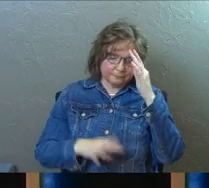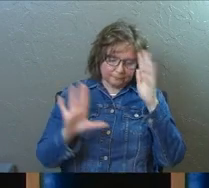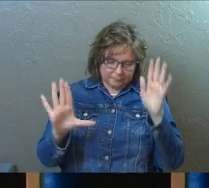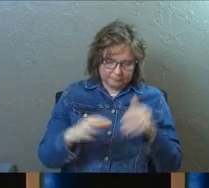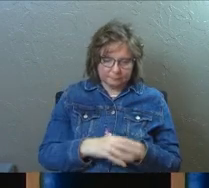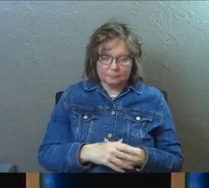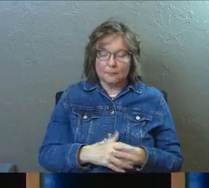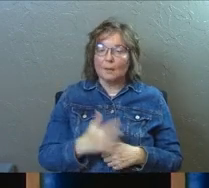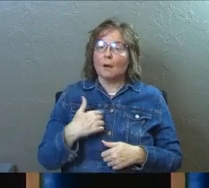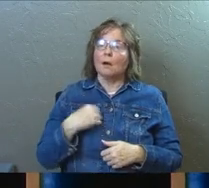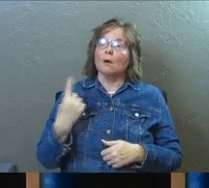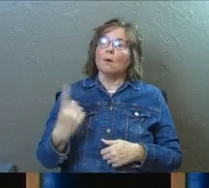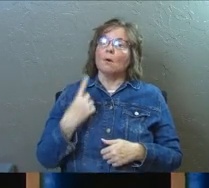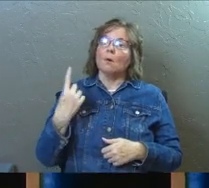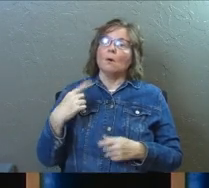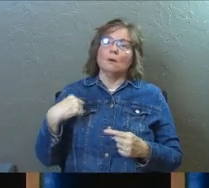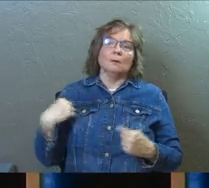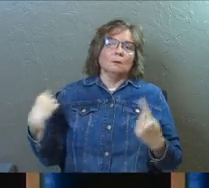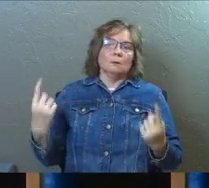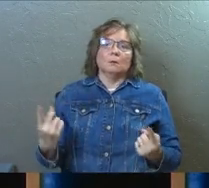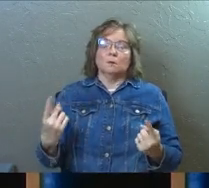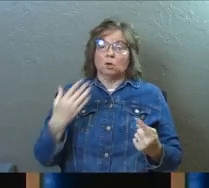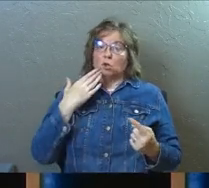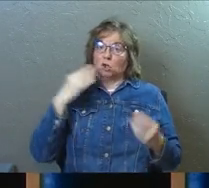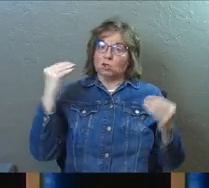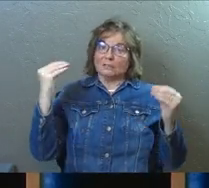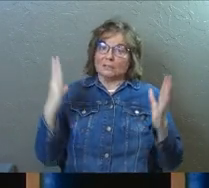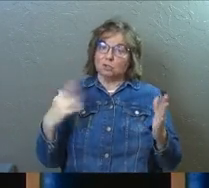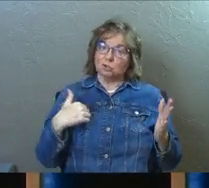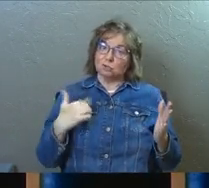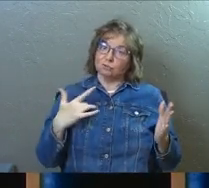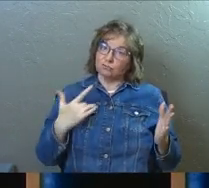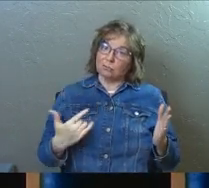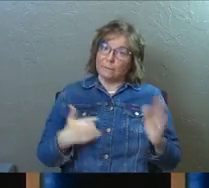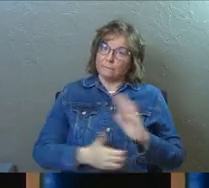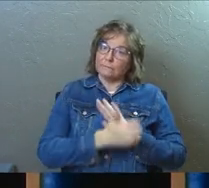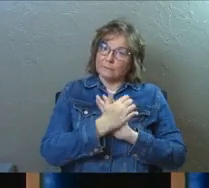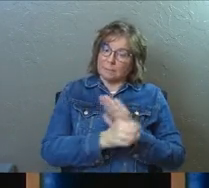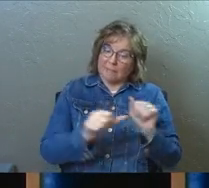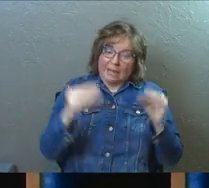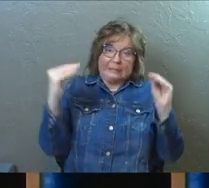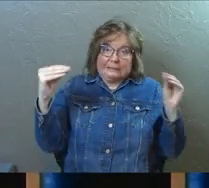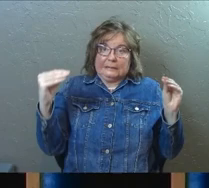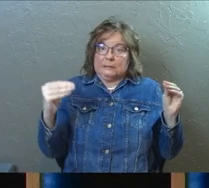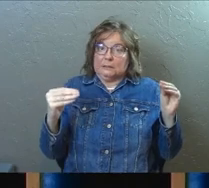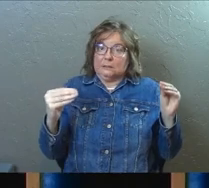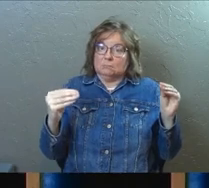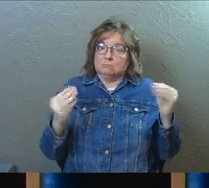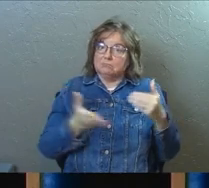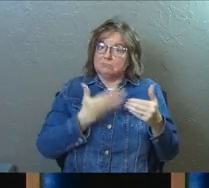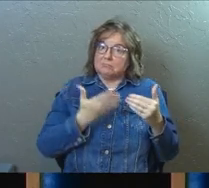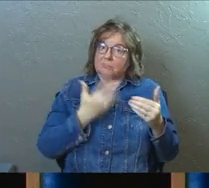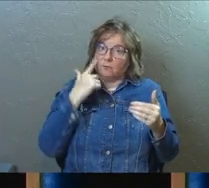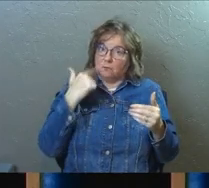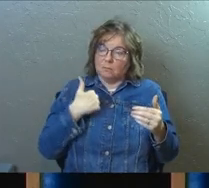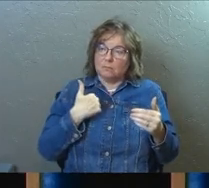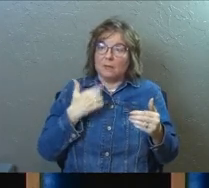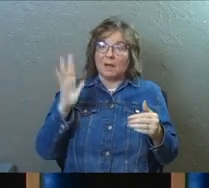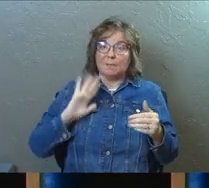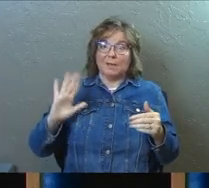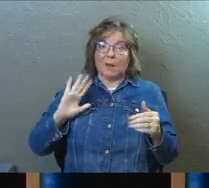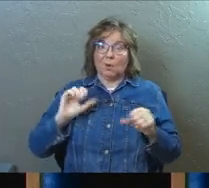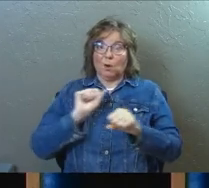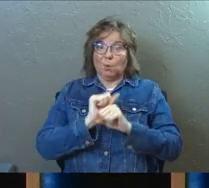So I've always been a good teacher. I can teach people. Back when I was in